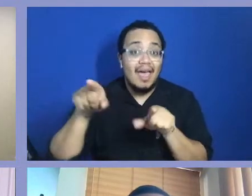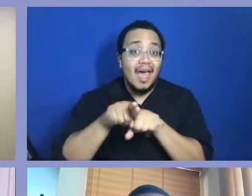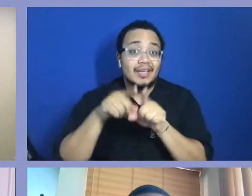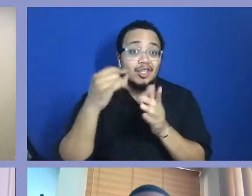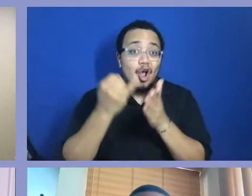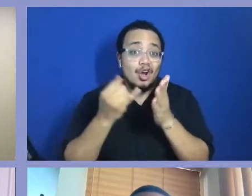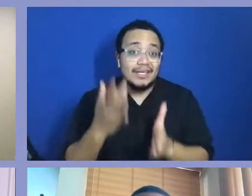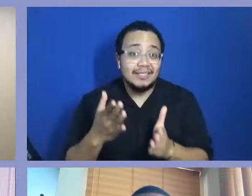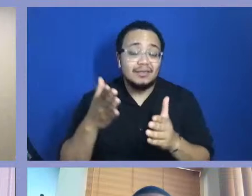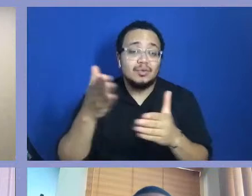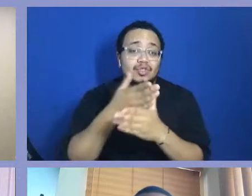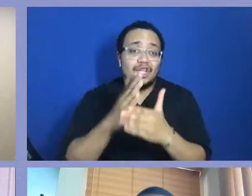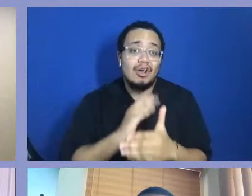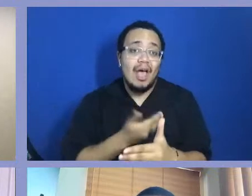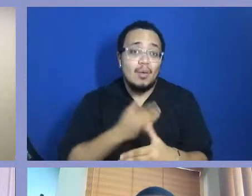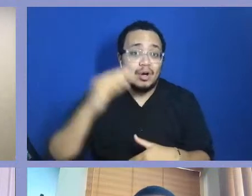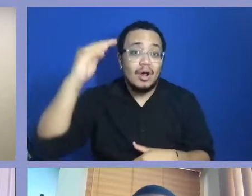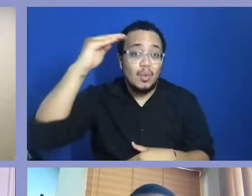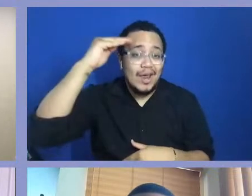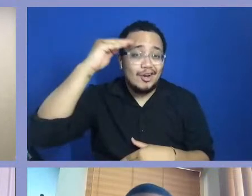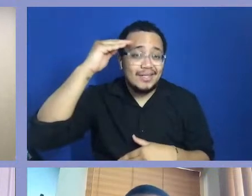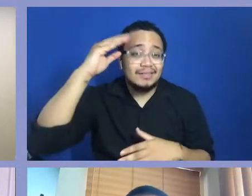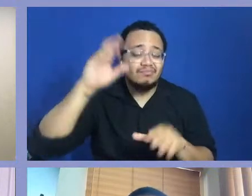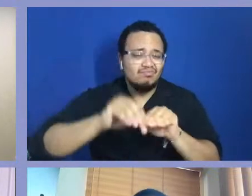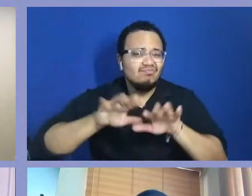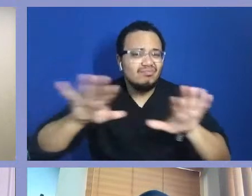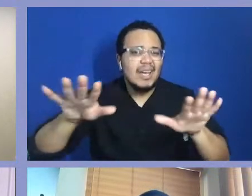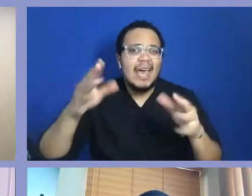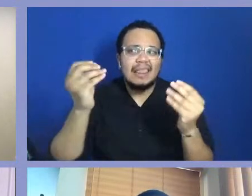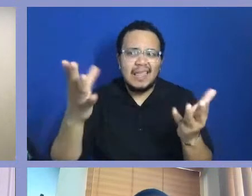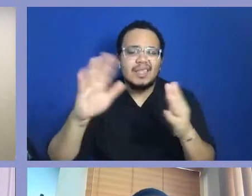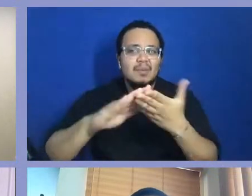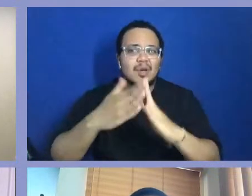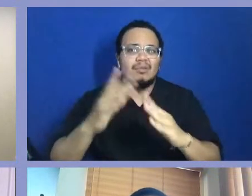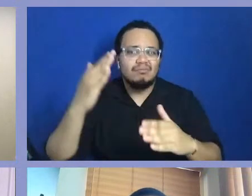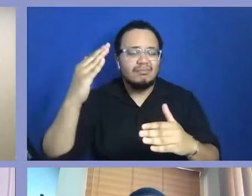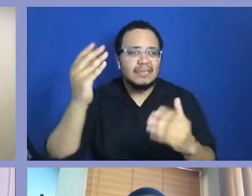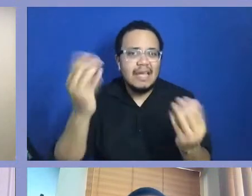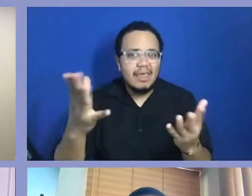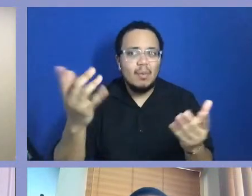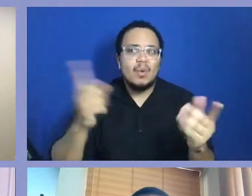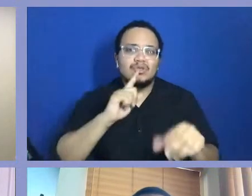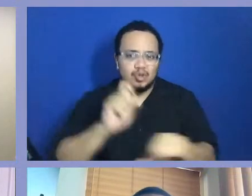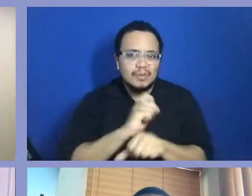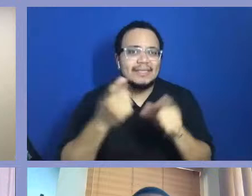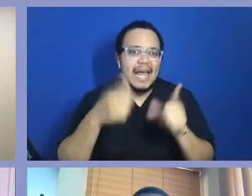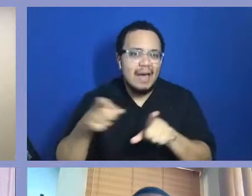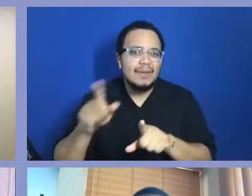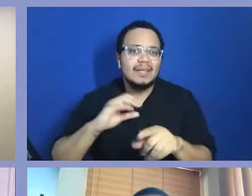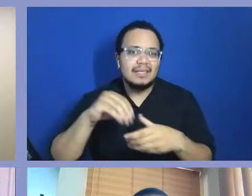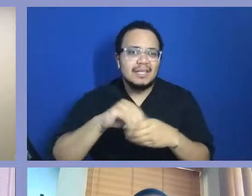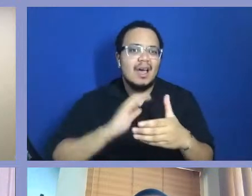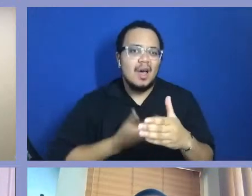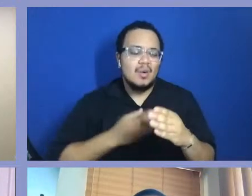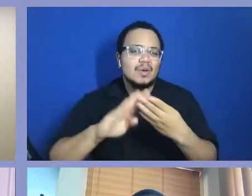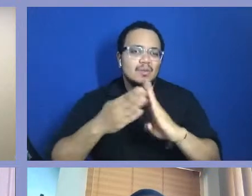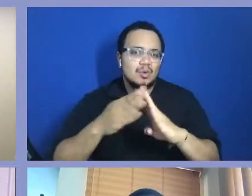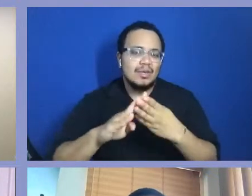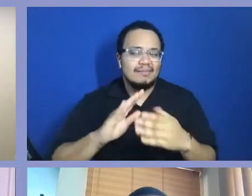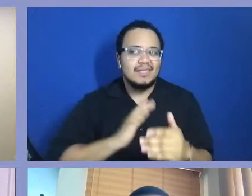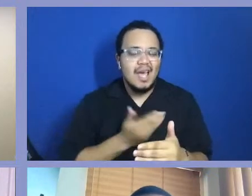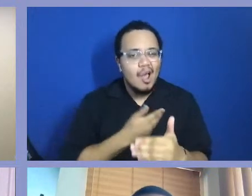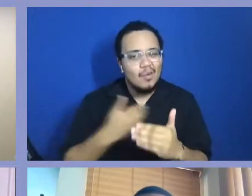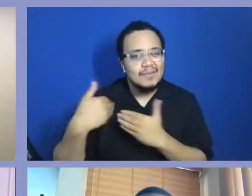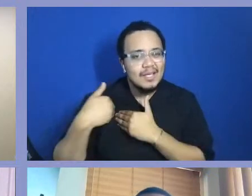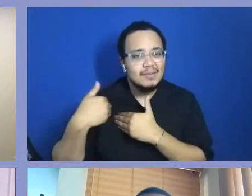awareness and to really, you know, tell what's really happening in our community. And, you know, I think we hold that as a responsibility. So to the